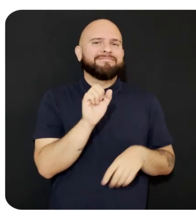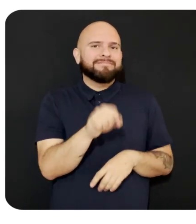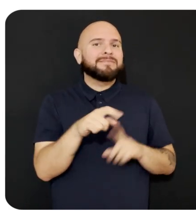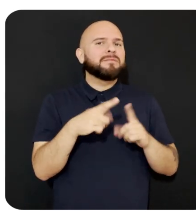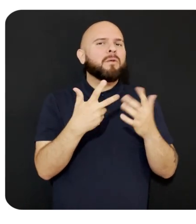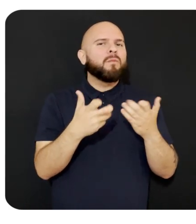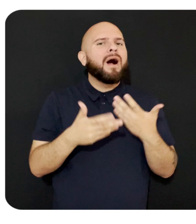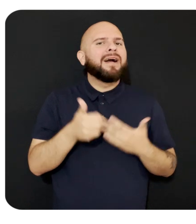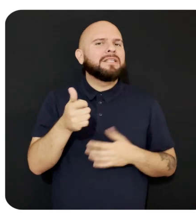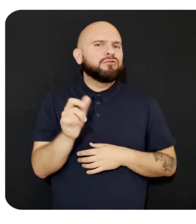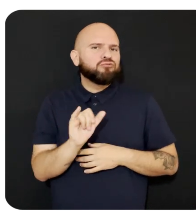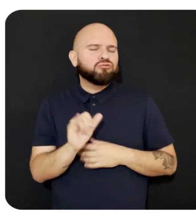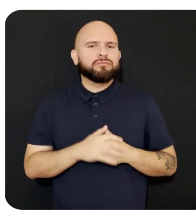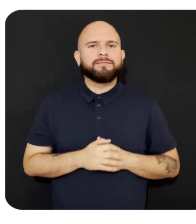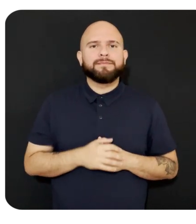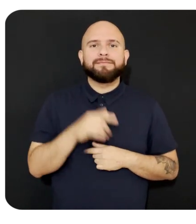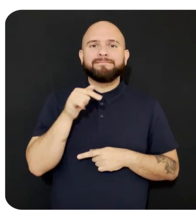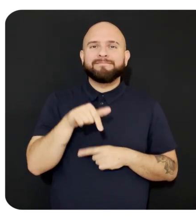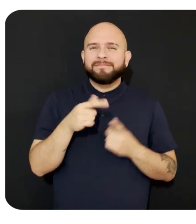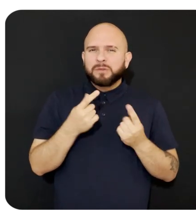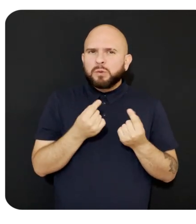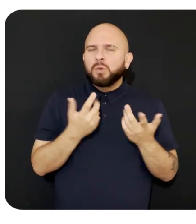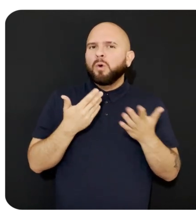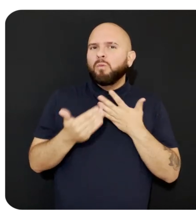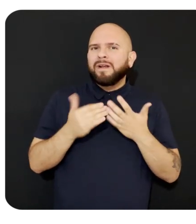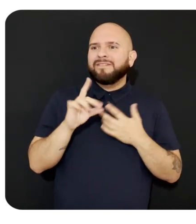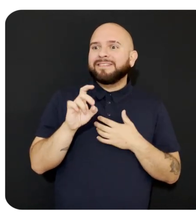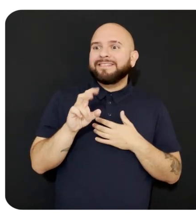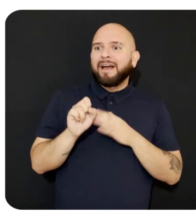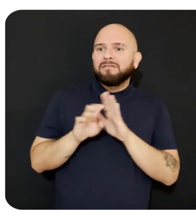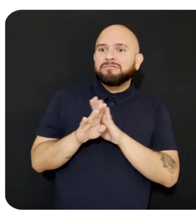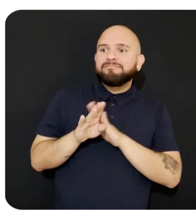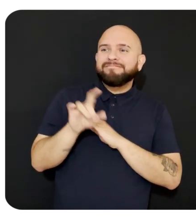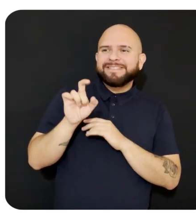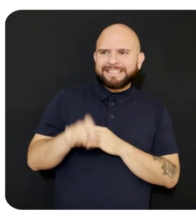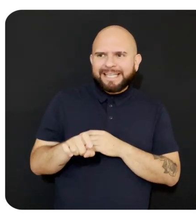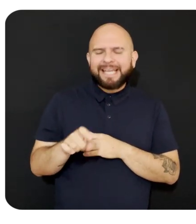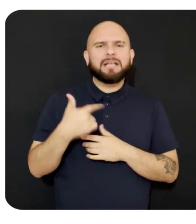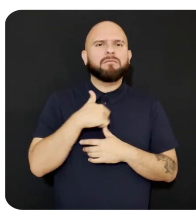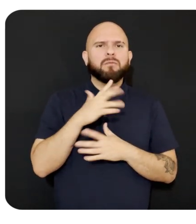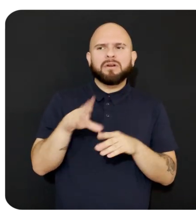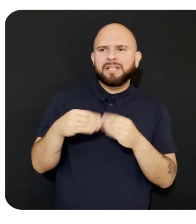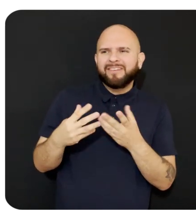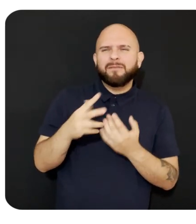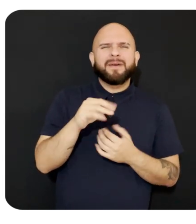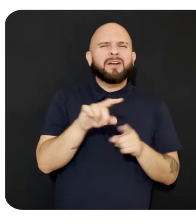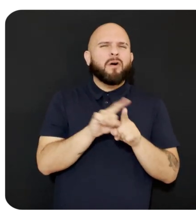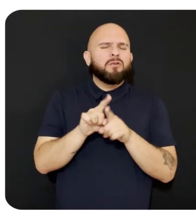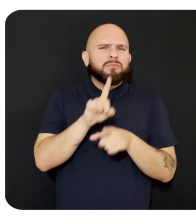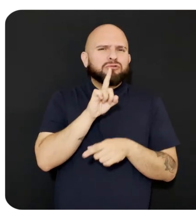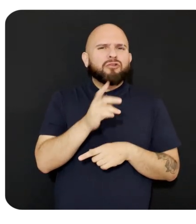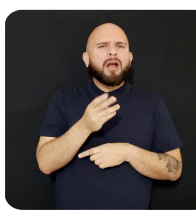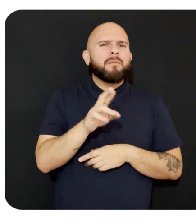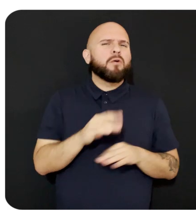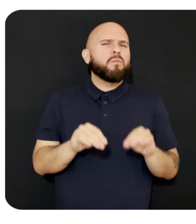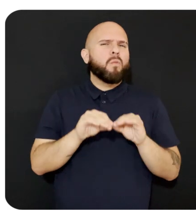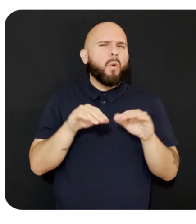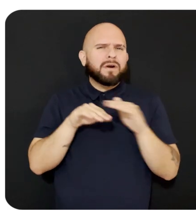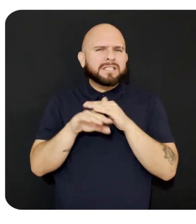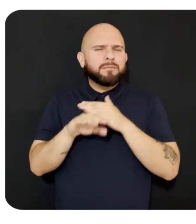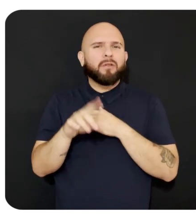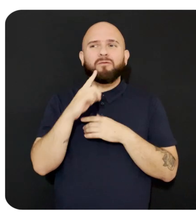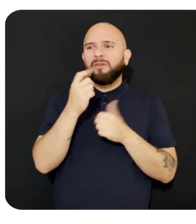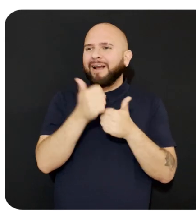bundles capabilities that are commonly needed by devs and makes Mixed Reality accessible for all developers, regardless of their size or